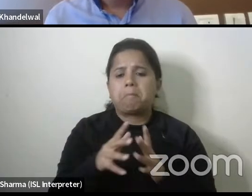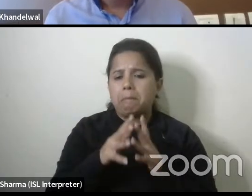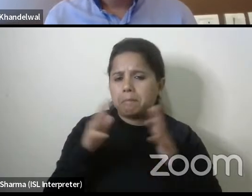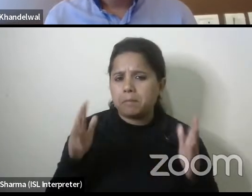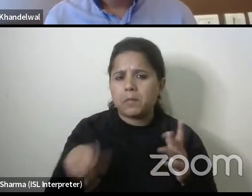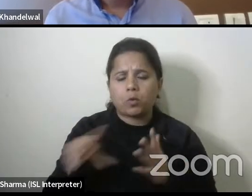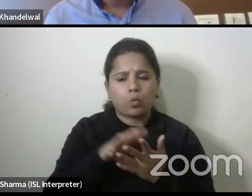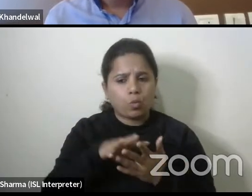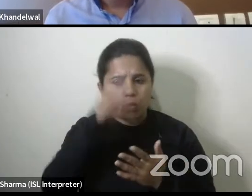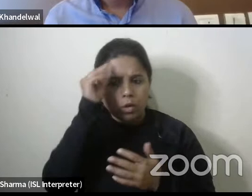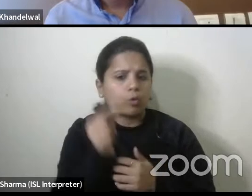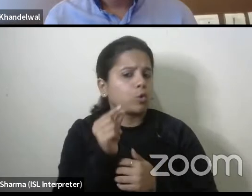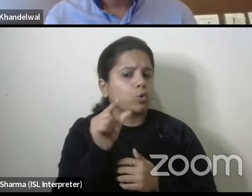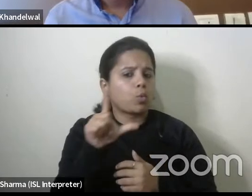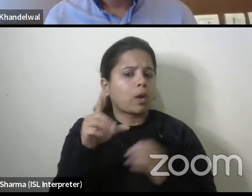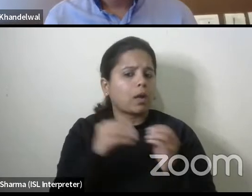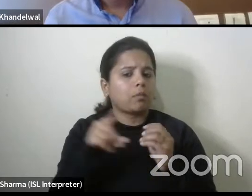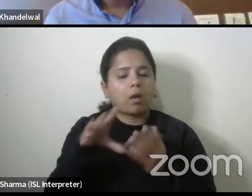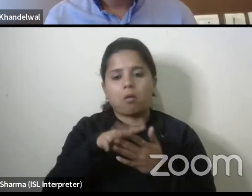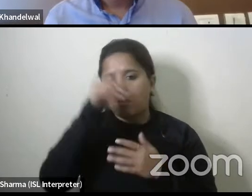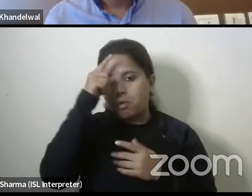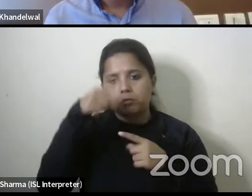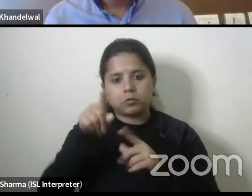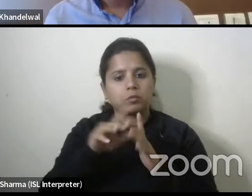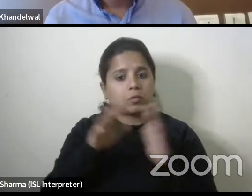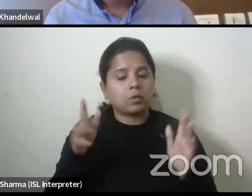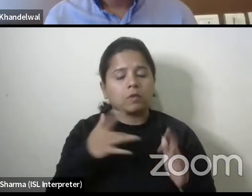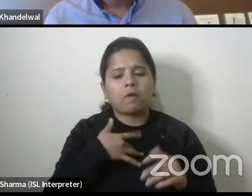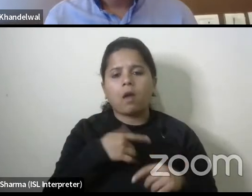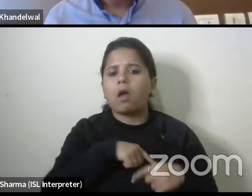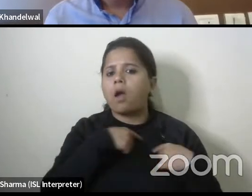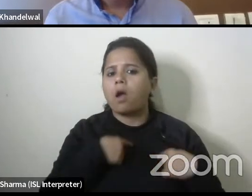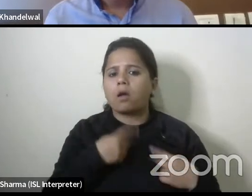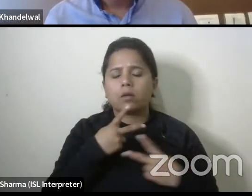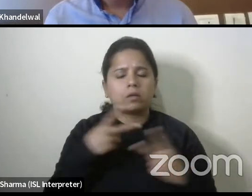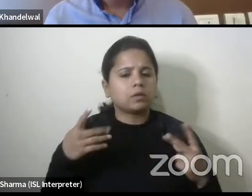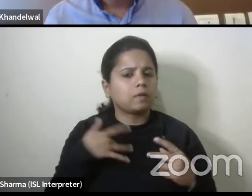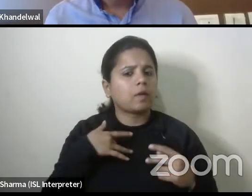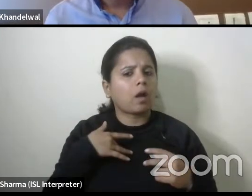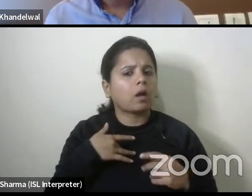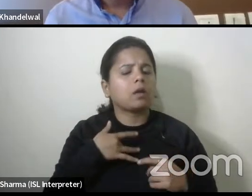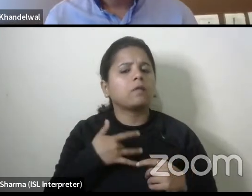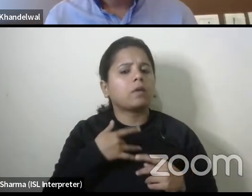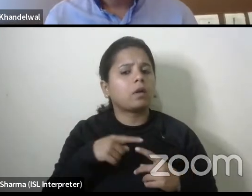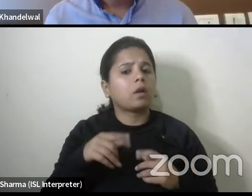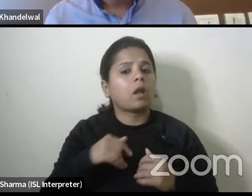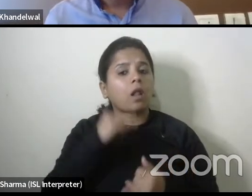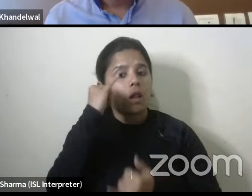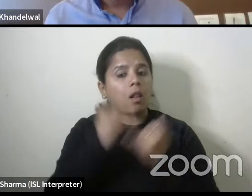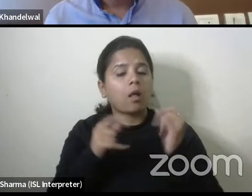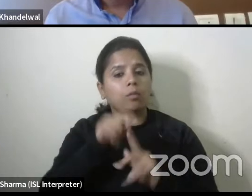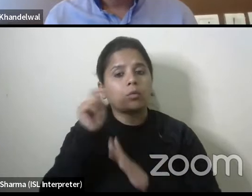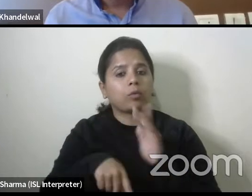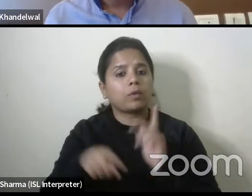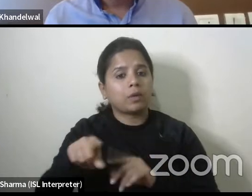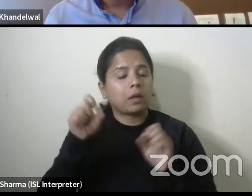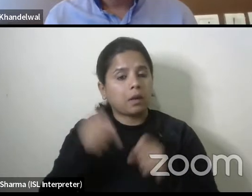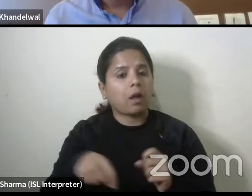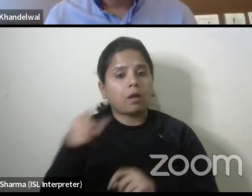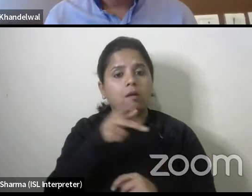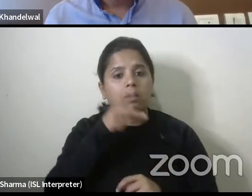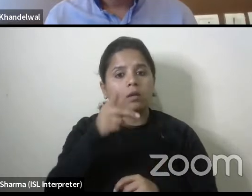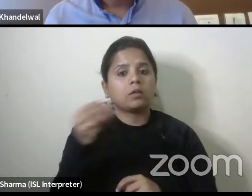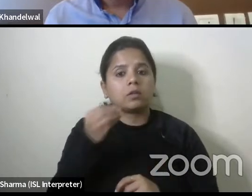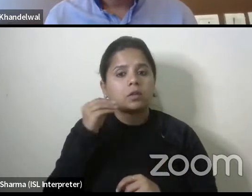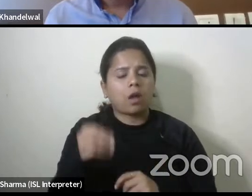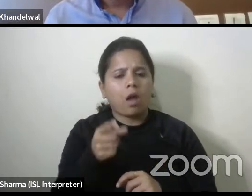learning on the ulb side you know i it's very heartening that by the end of the project they were able to you know call out the you know sort of